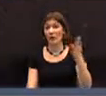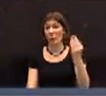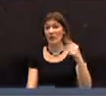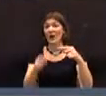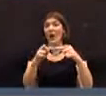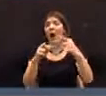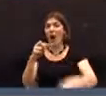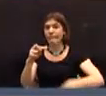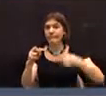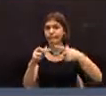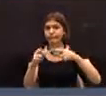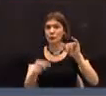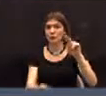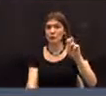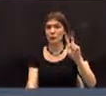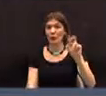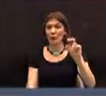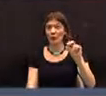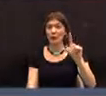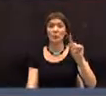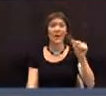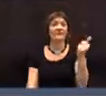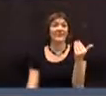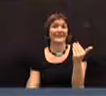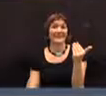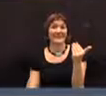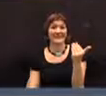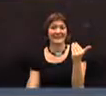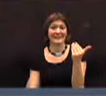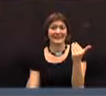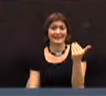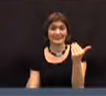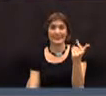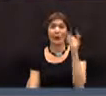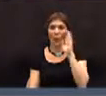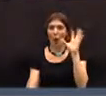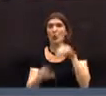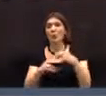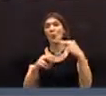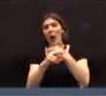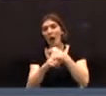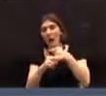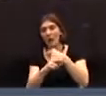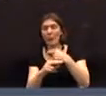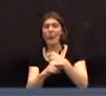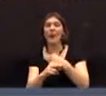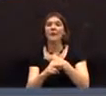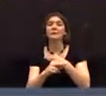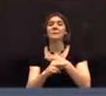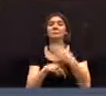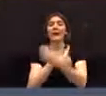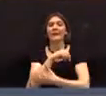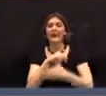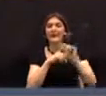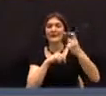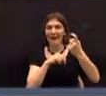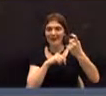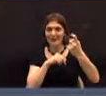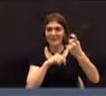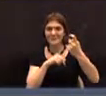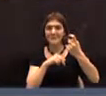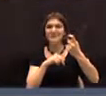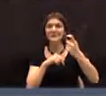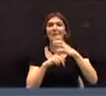2014, through June 30th, 2015, including all highways and Windham County taxes,